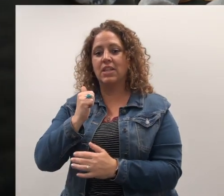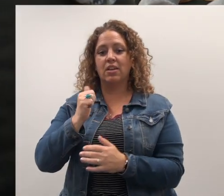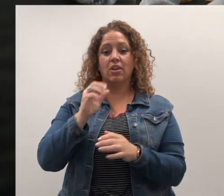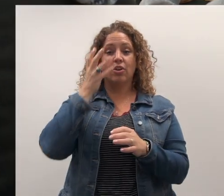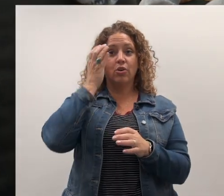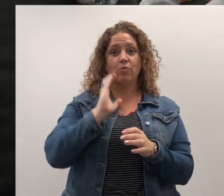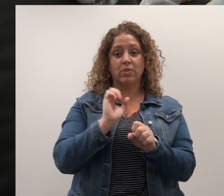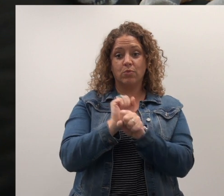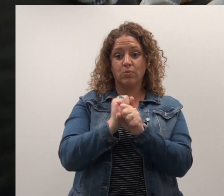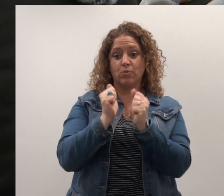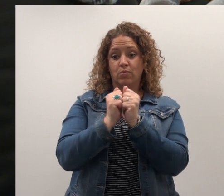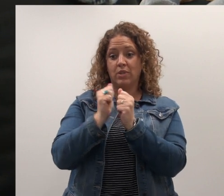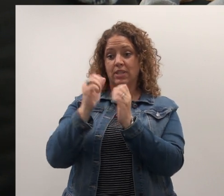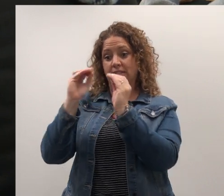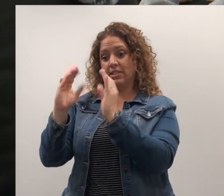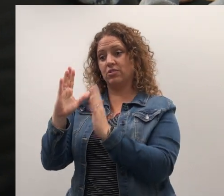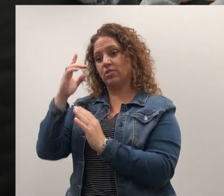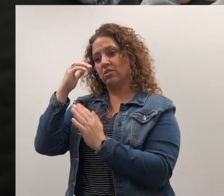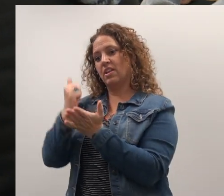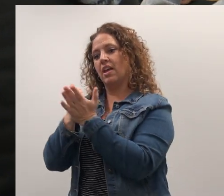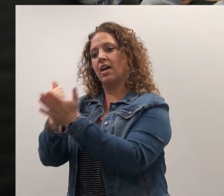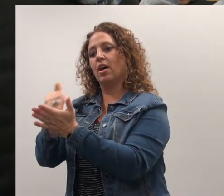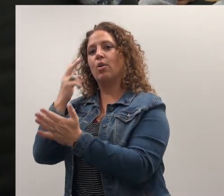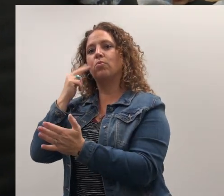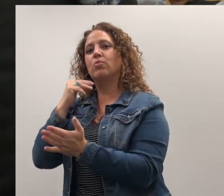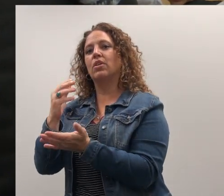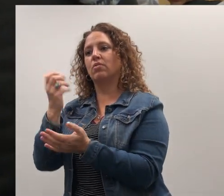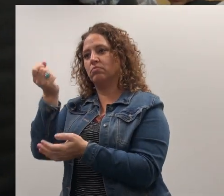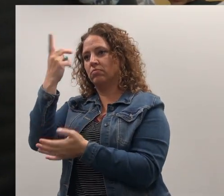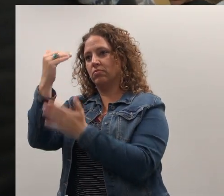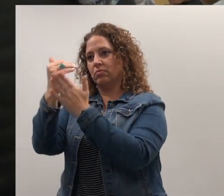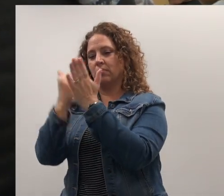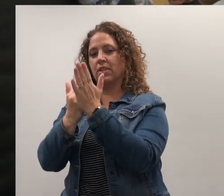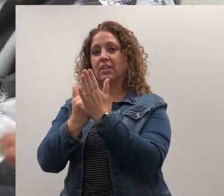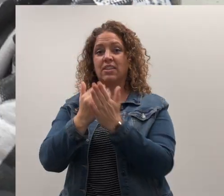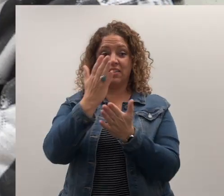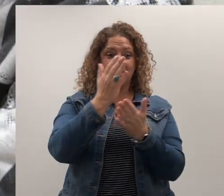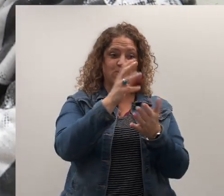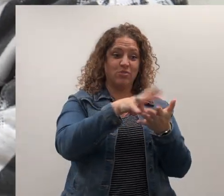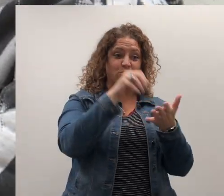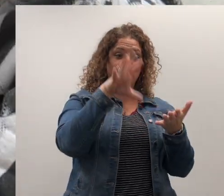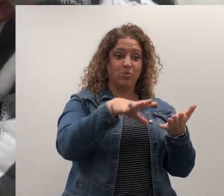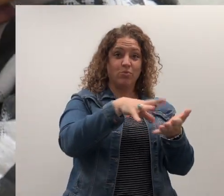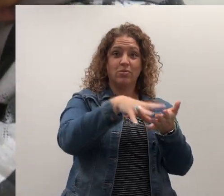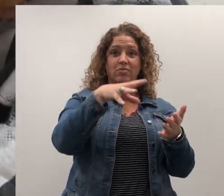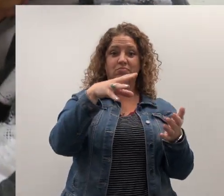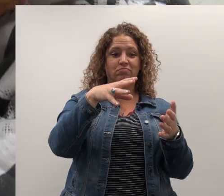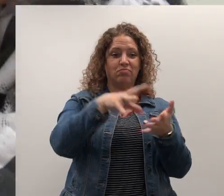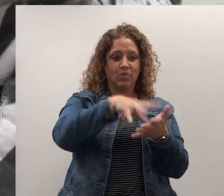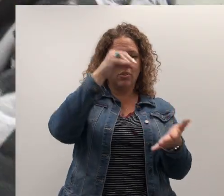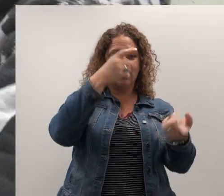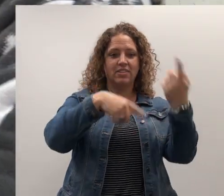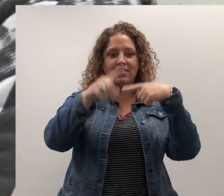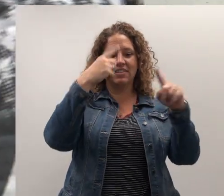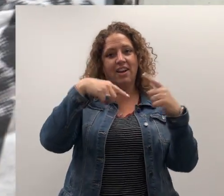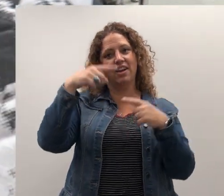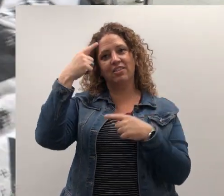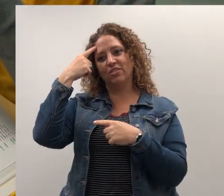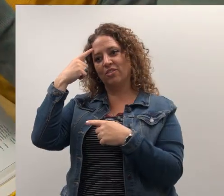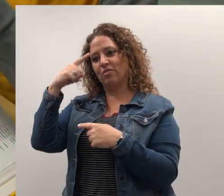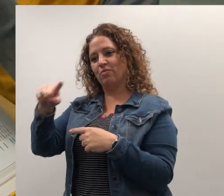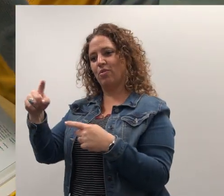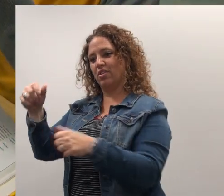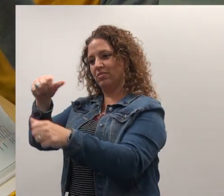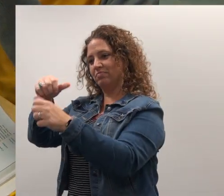Carissa works alongside teachers so Julio can understand class lessons. That's what Julio said. Students learn some sign language. Bedroom. Try that.